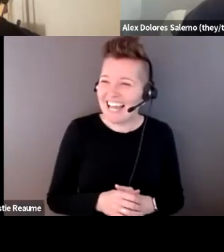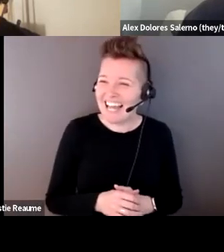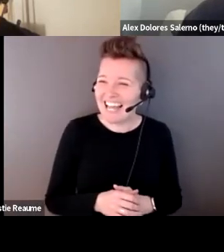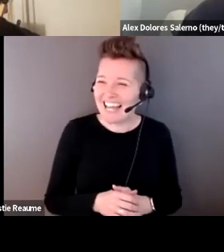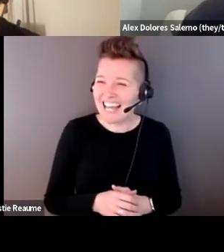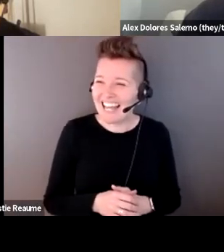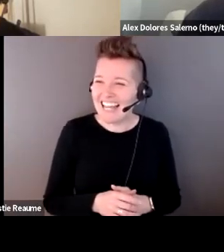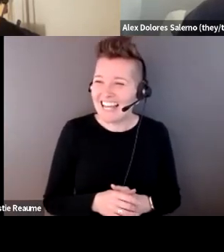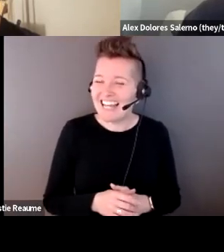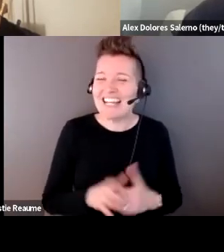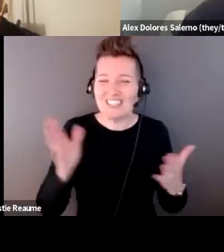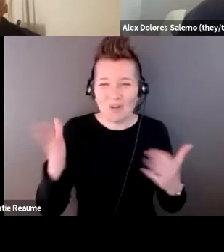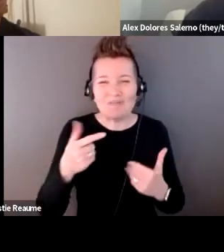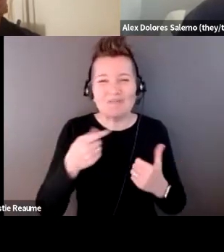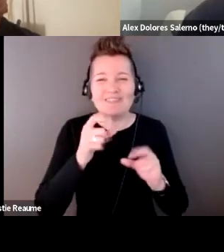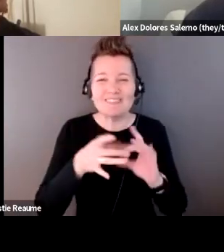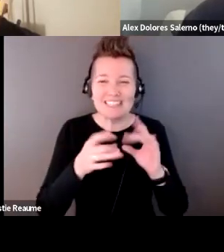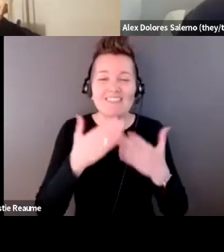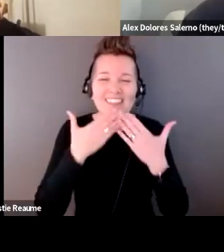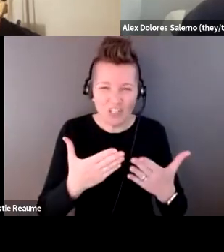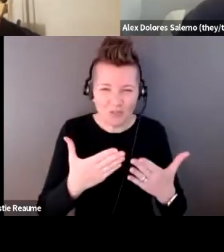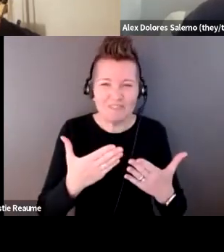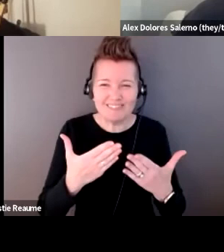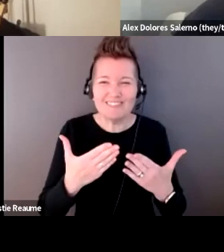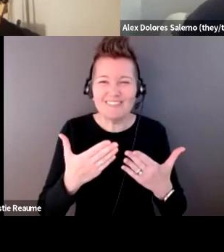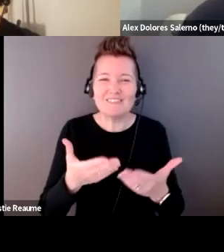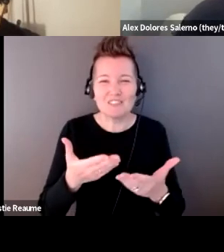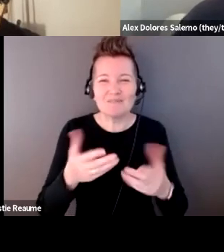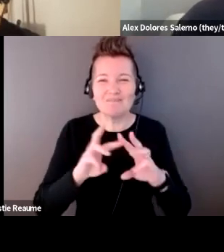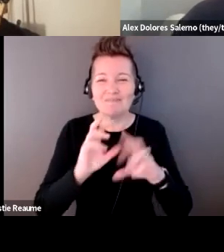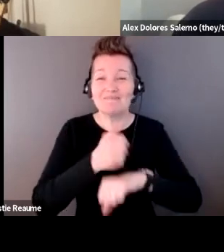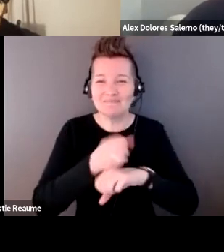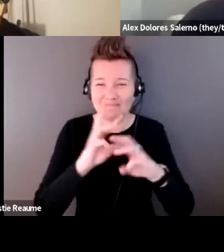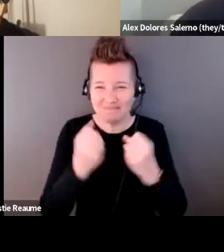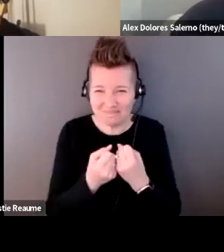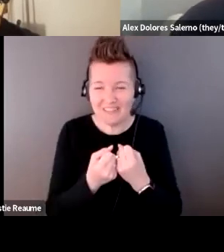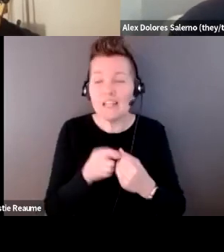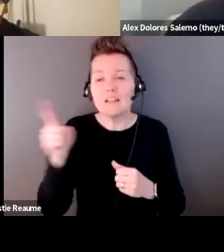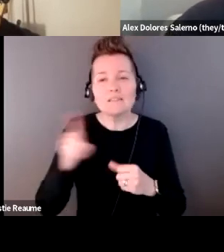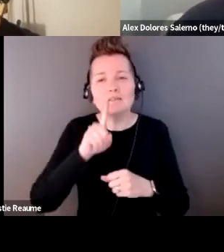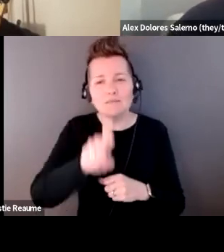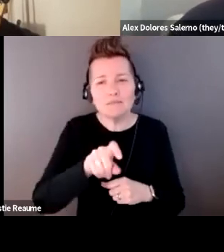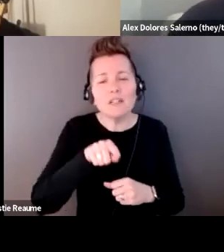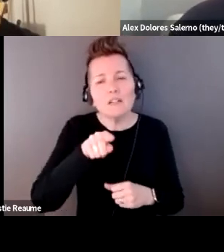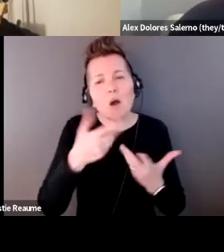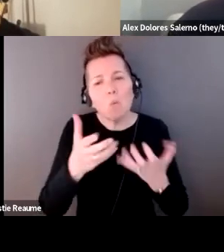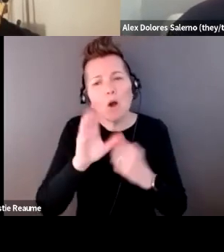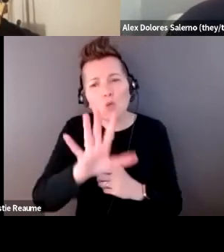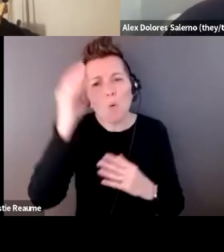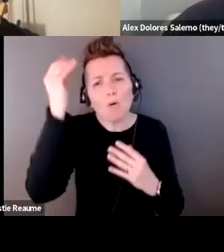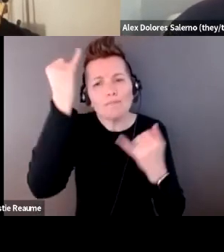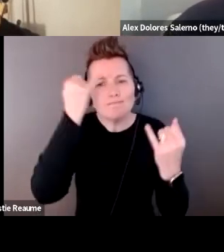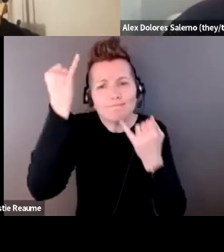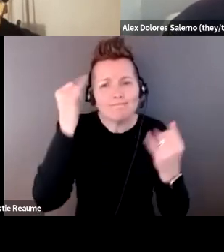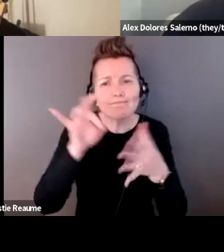so anyone can answer this. I wanted to know your thoughts about breaking down privacy issues within making